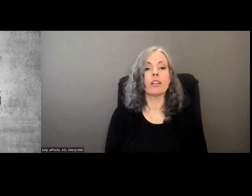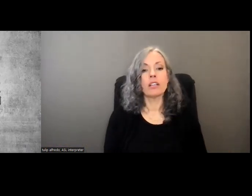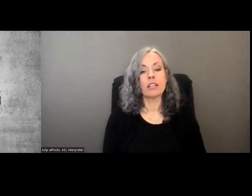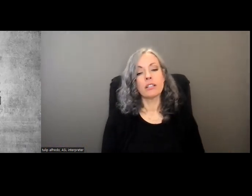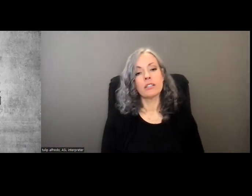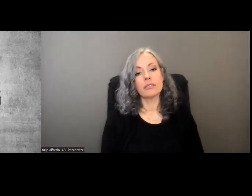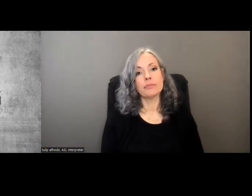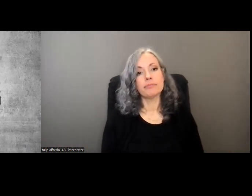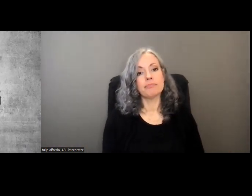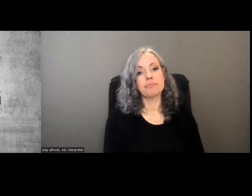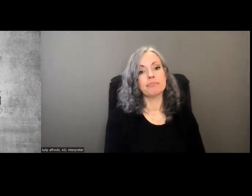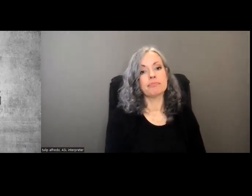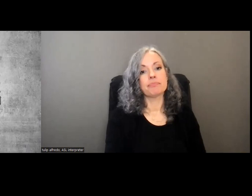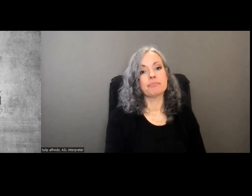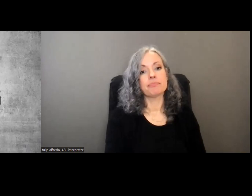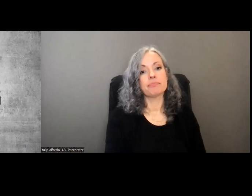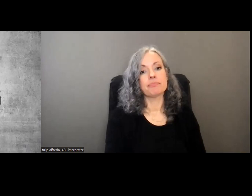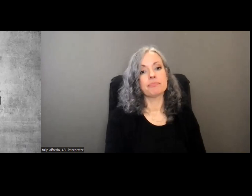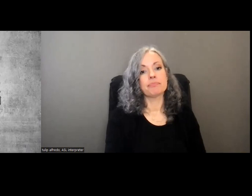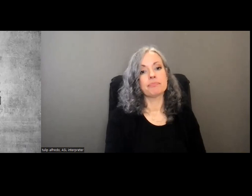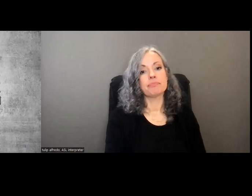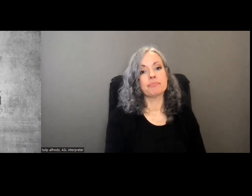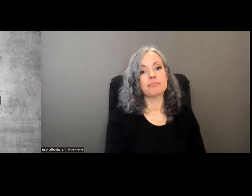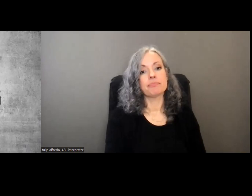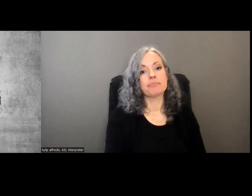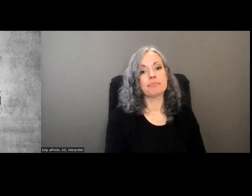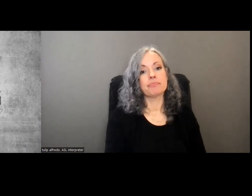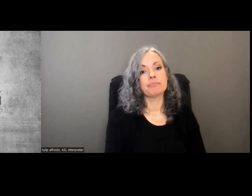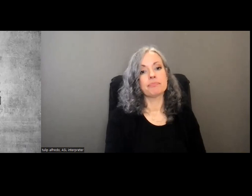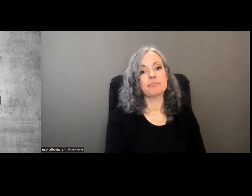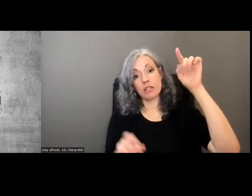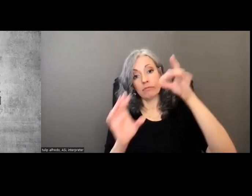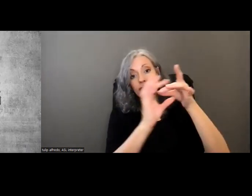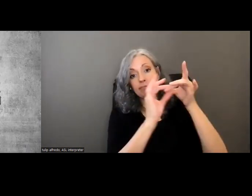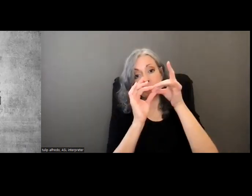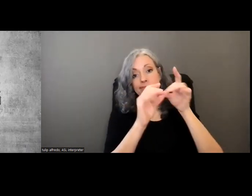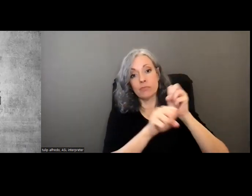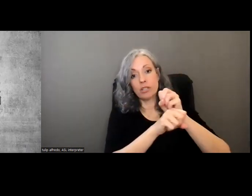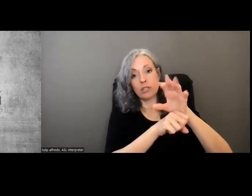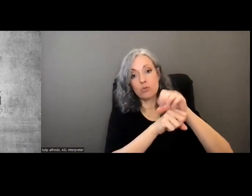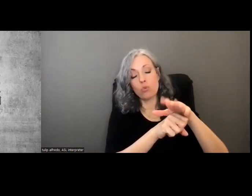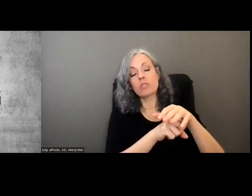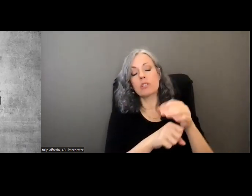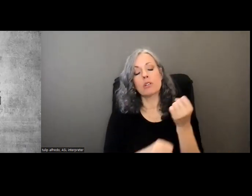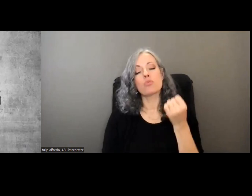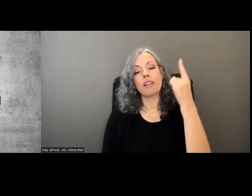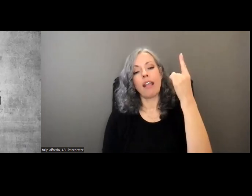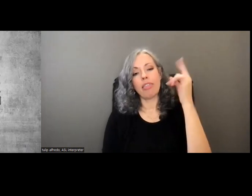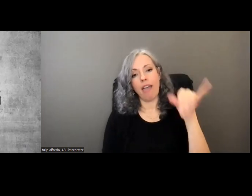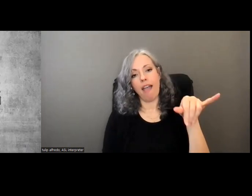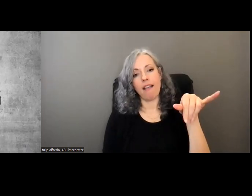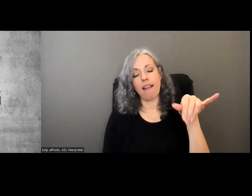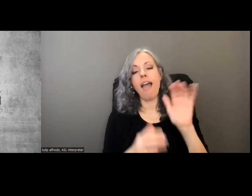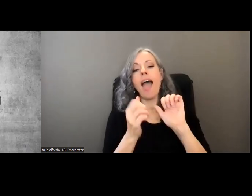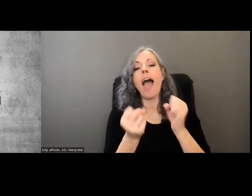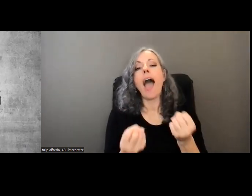uh that's important i think for um collaborative consultant consulting to understand is is how